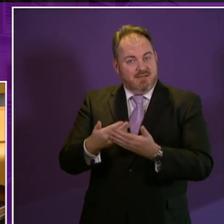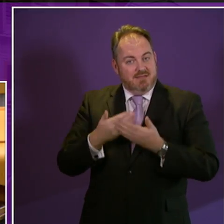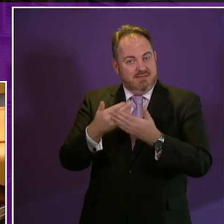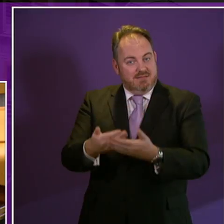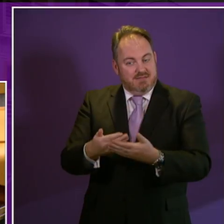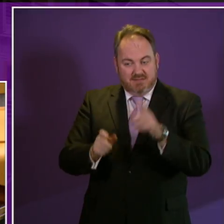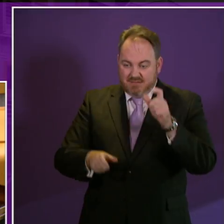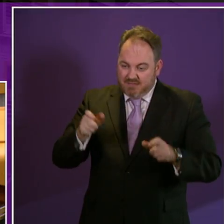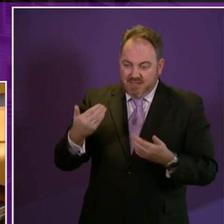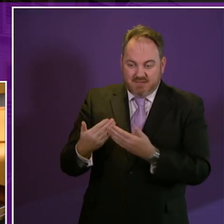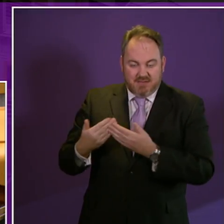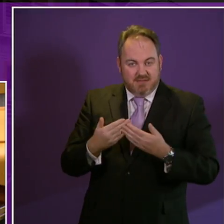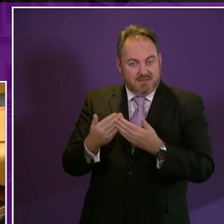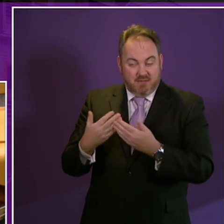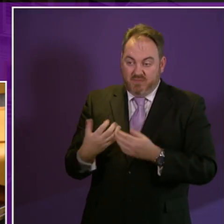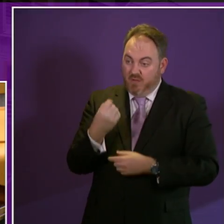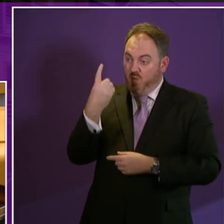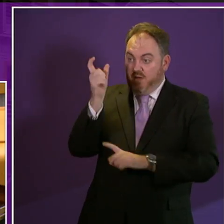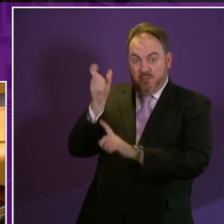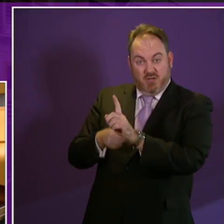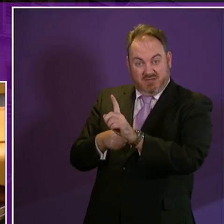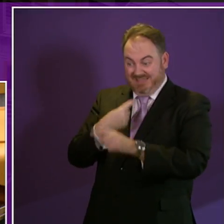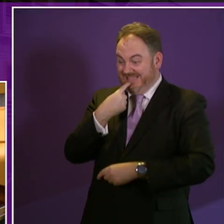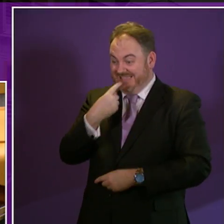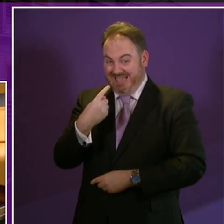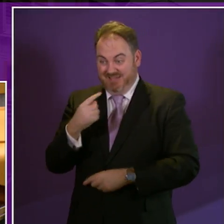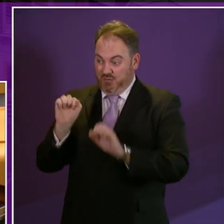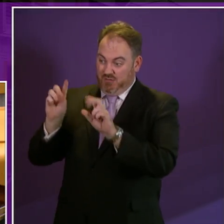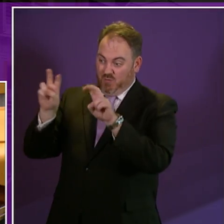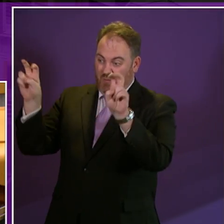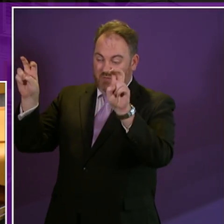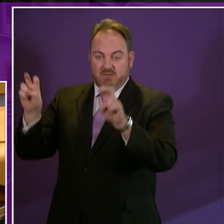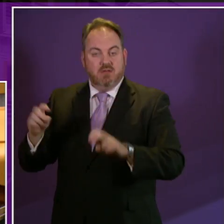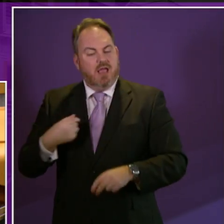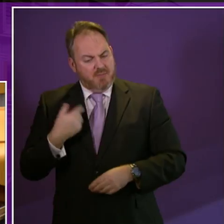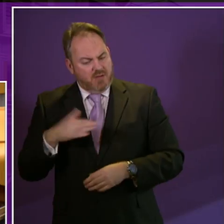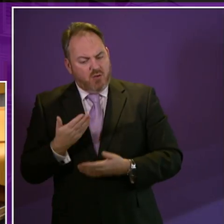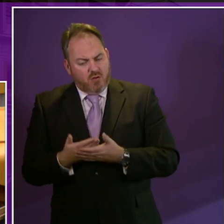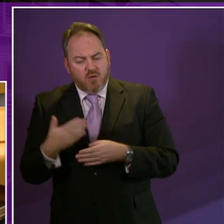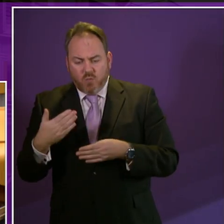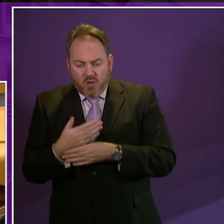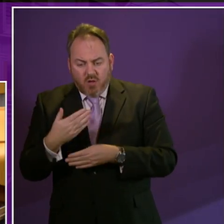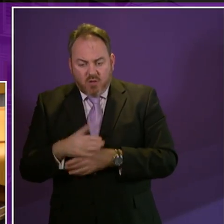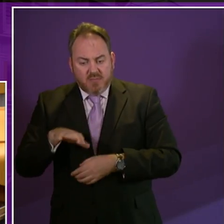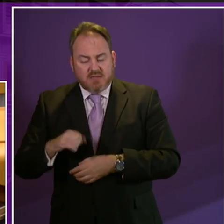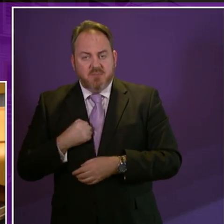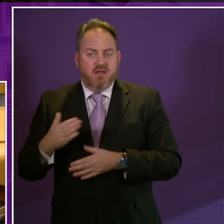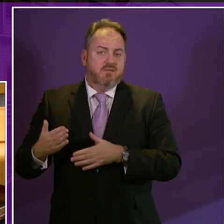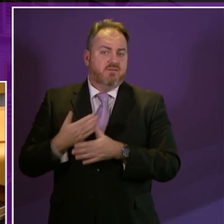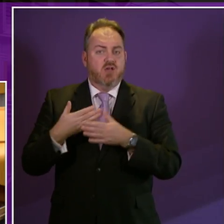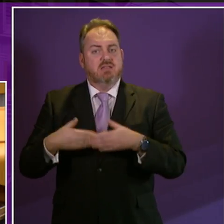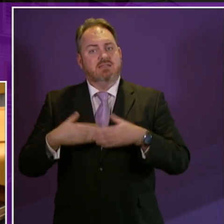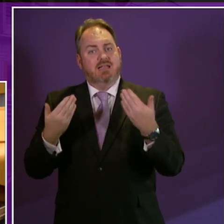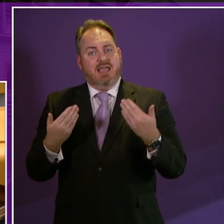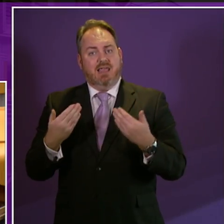I did a work placement, and the first day the person I was